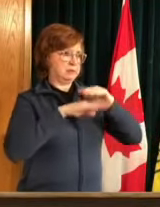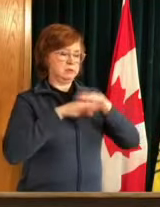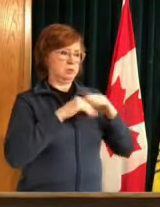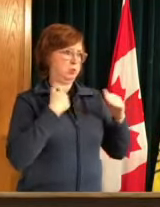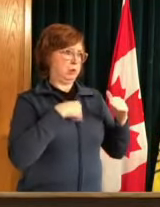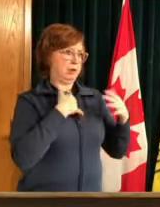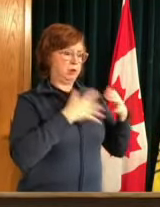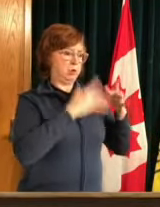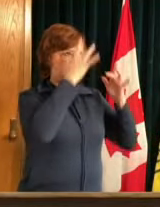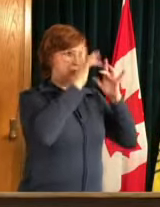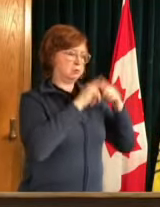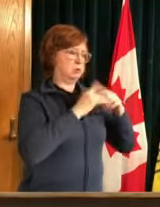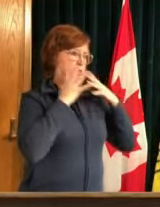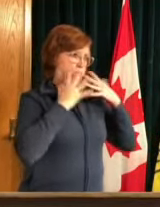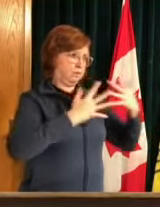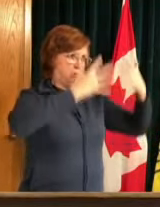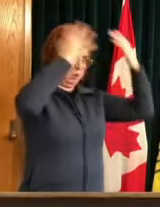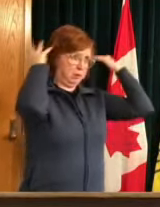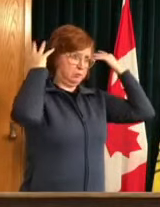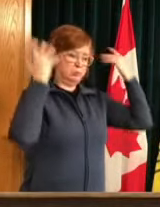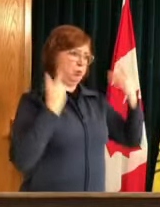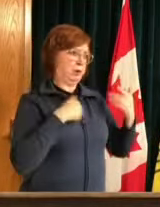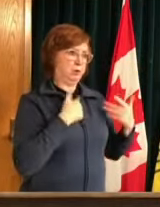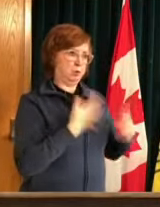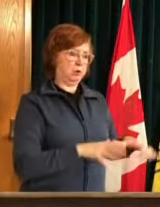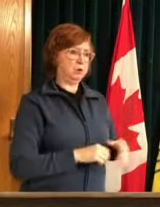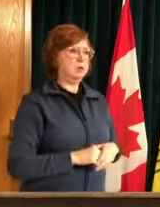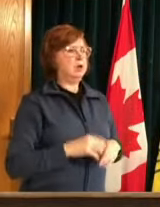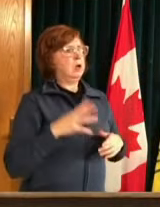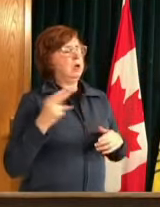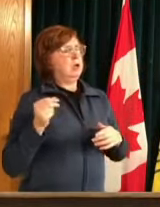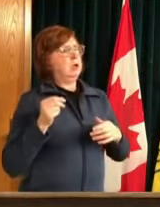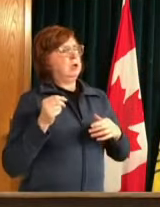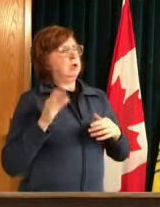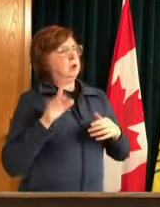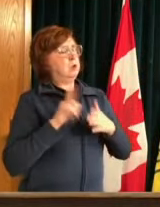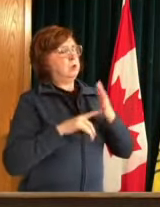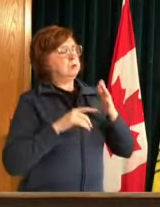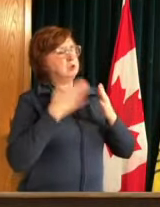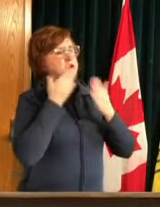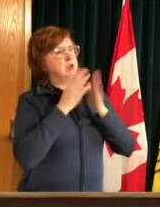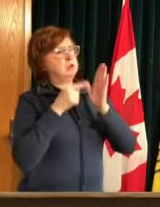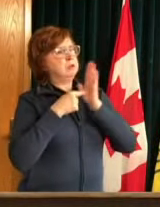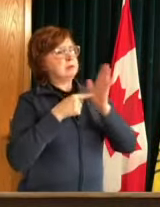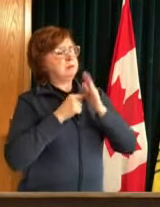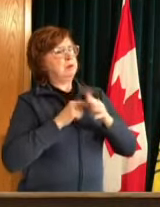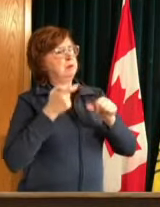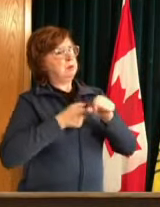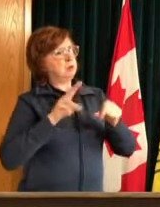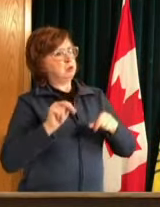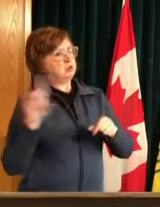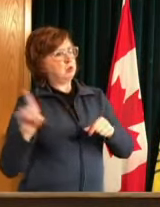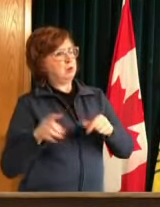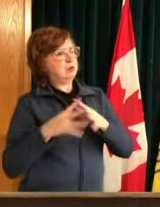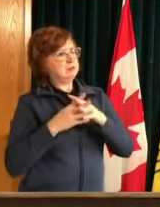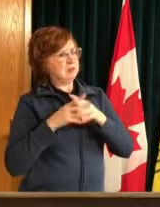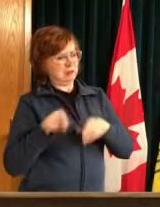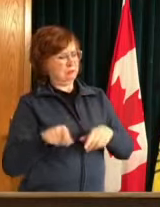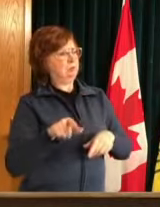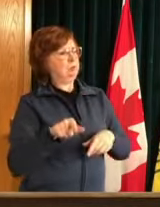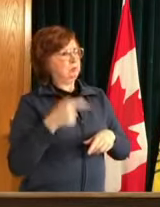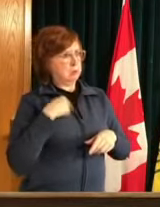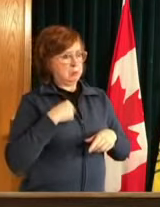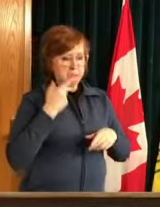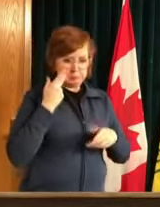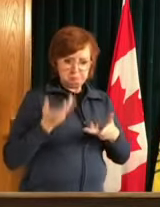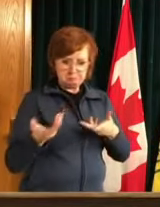the the path through this and i use the north north dakota example is for us uh to continue uh to encourage folks